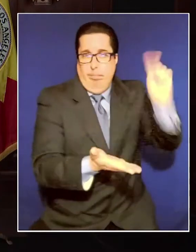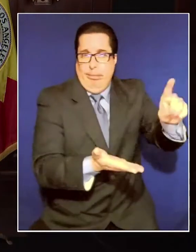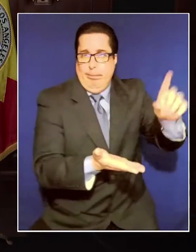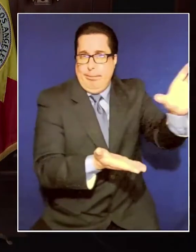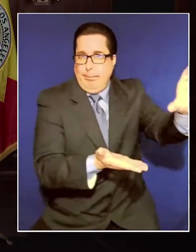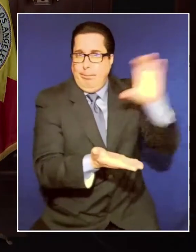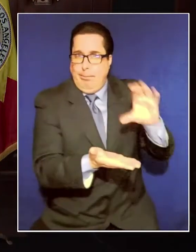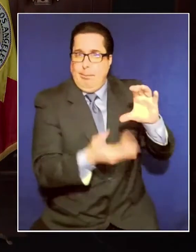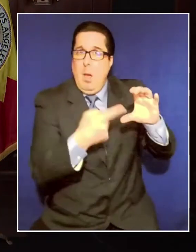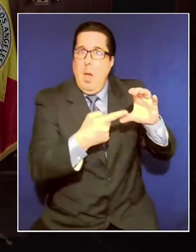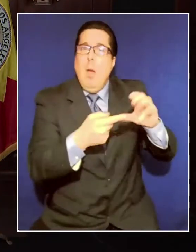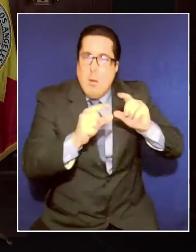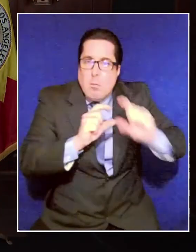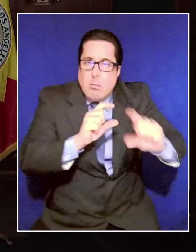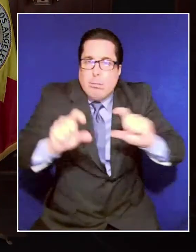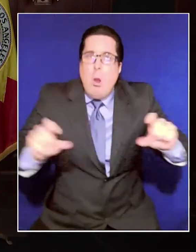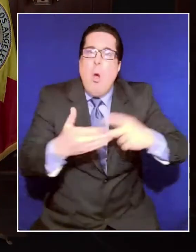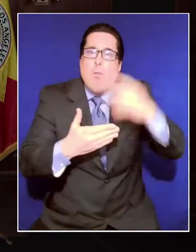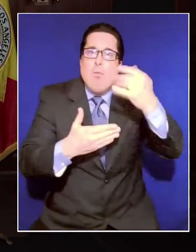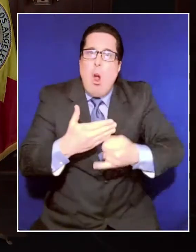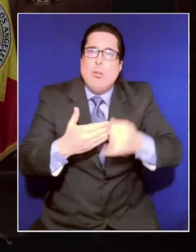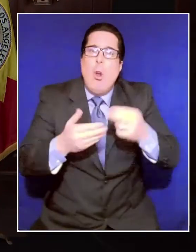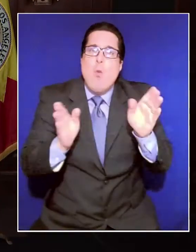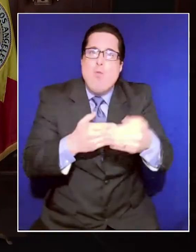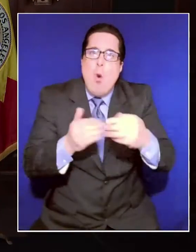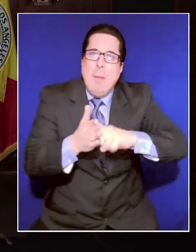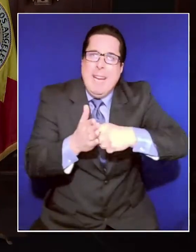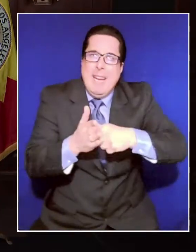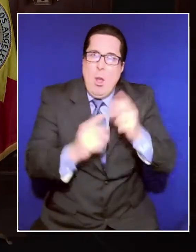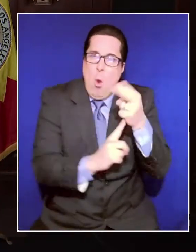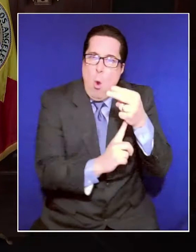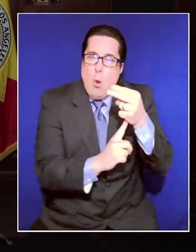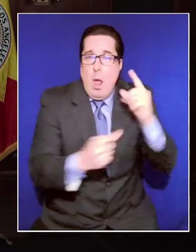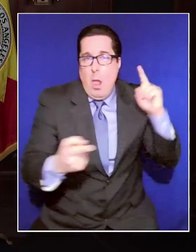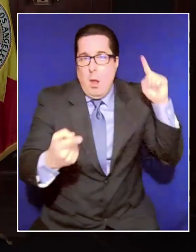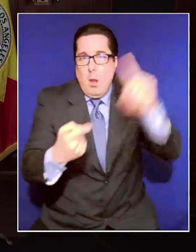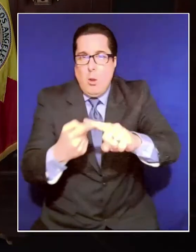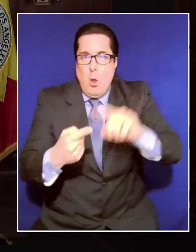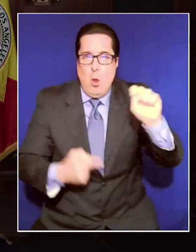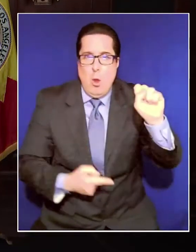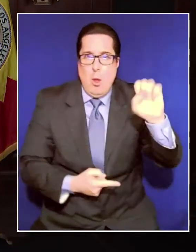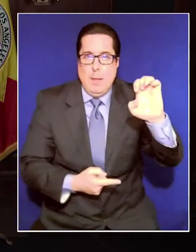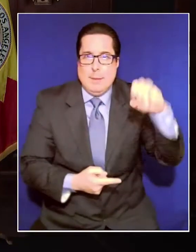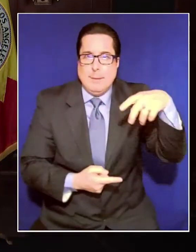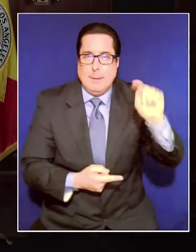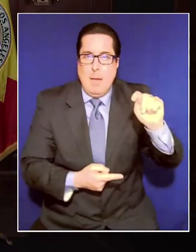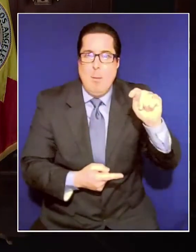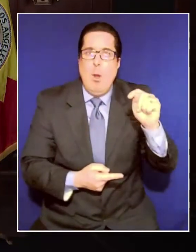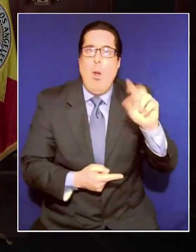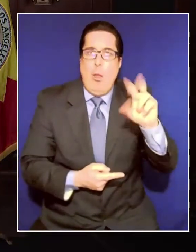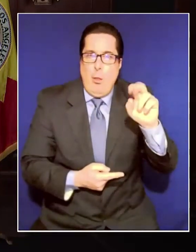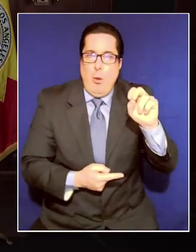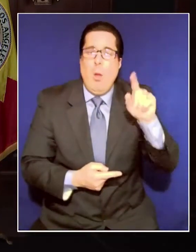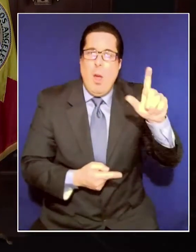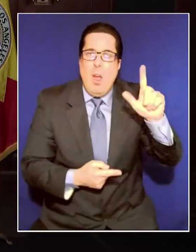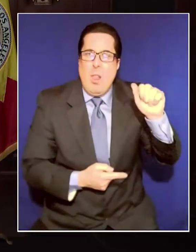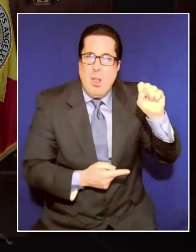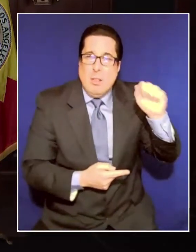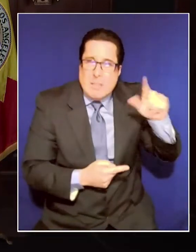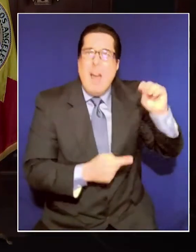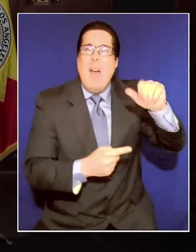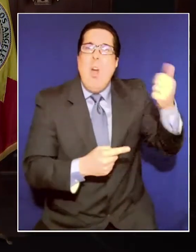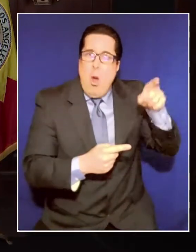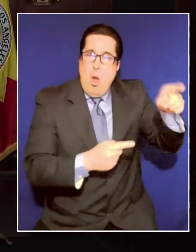Project Roomkey hotels through September 30th. Lhasa and service provider staff will continue to work